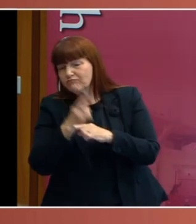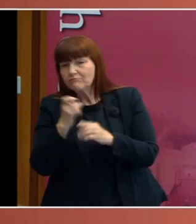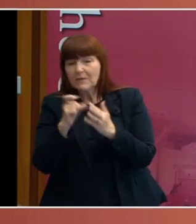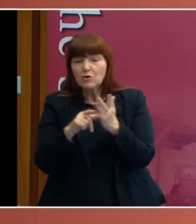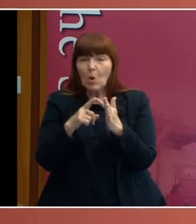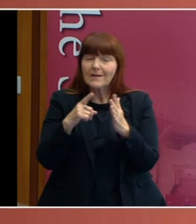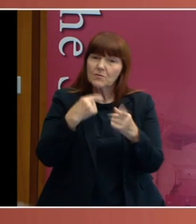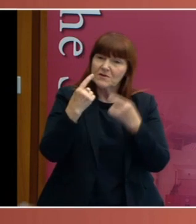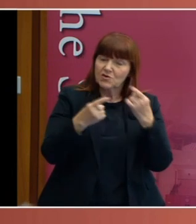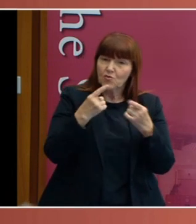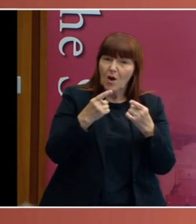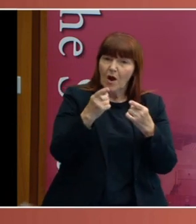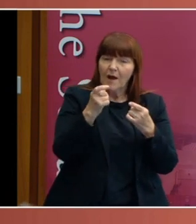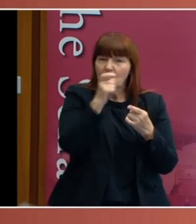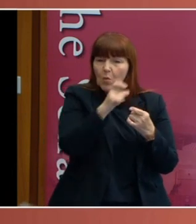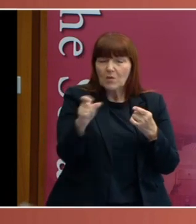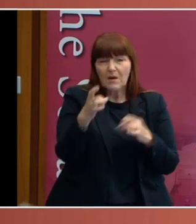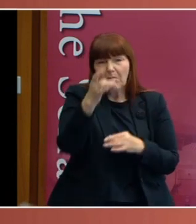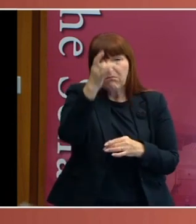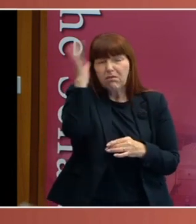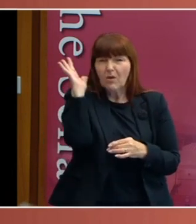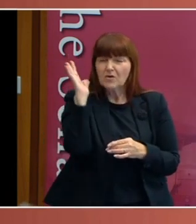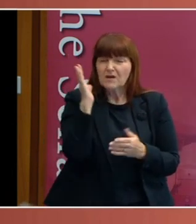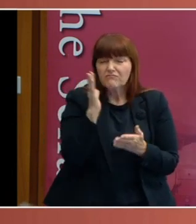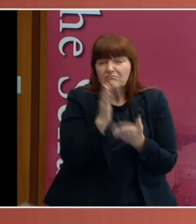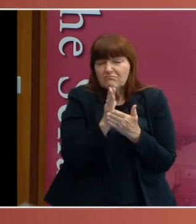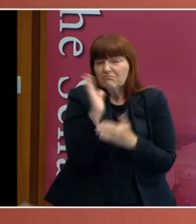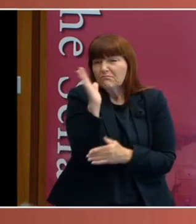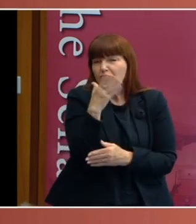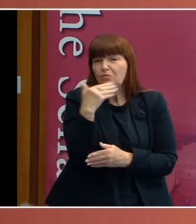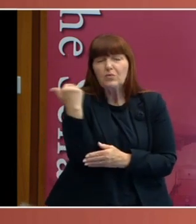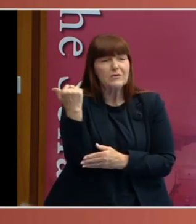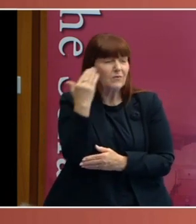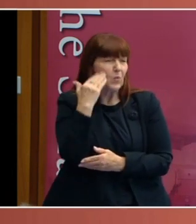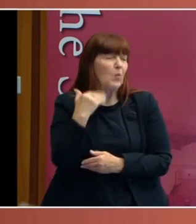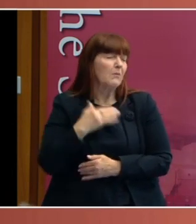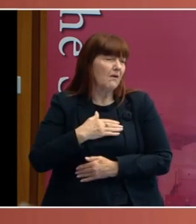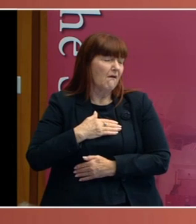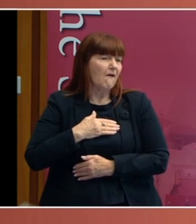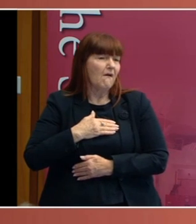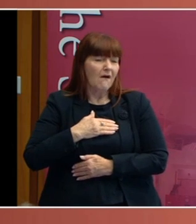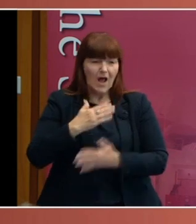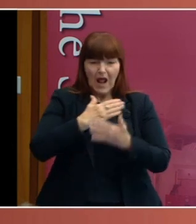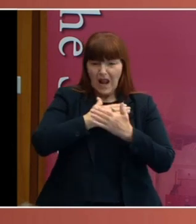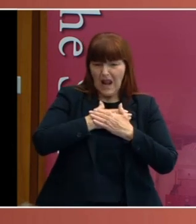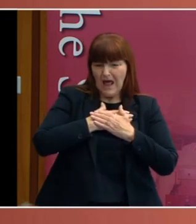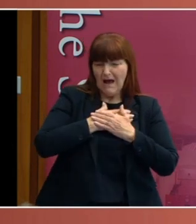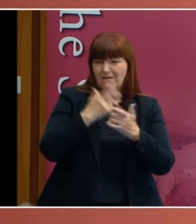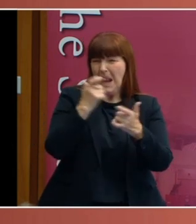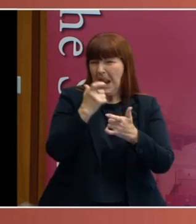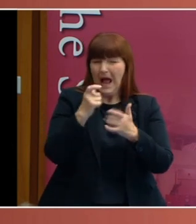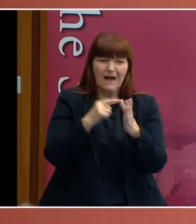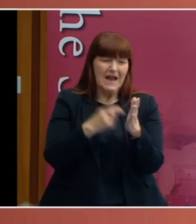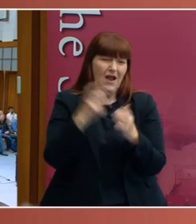described in the press as blonde and remarkably beautiful. Love laughed at rail permits,